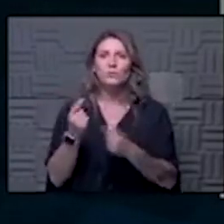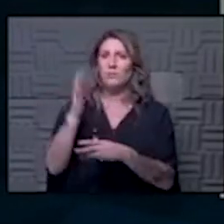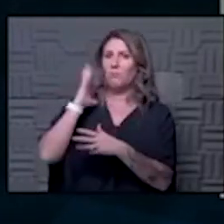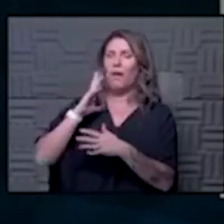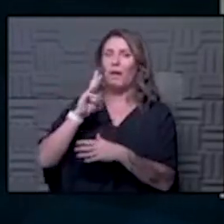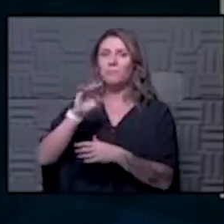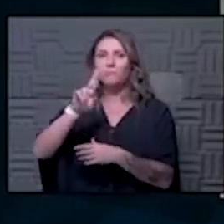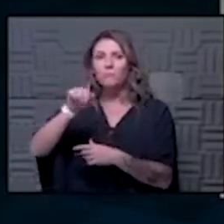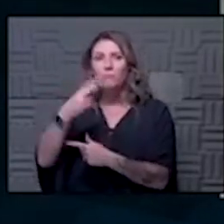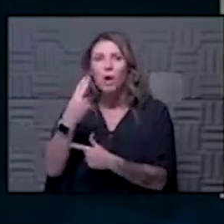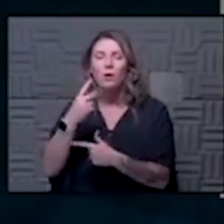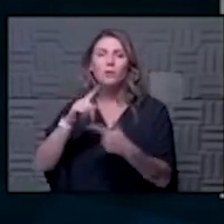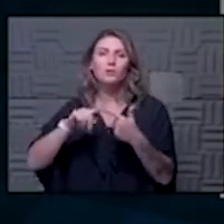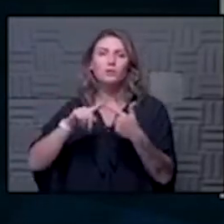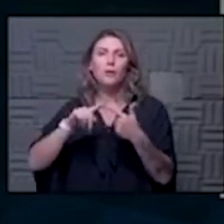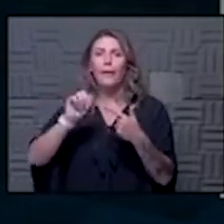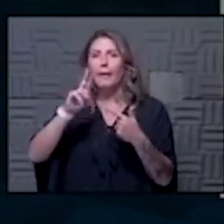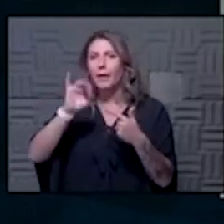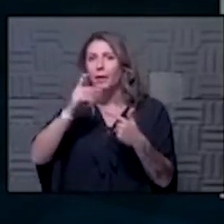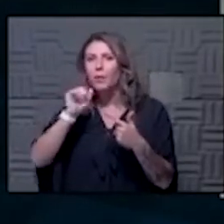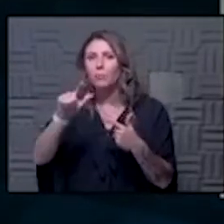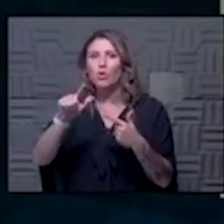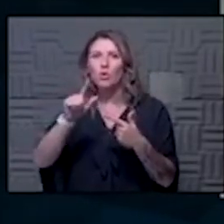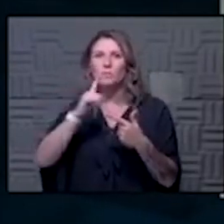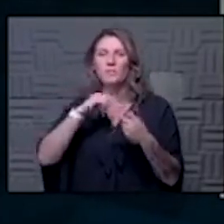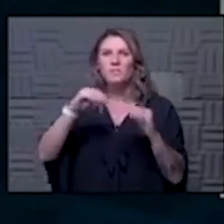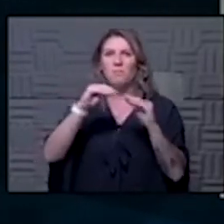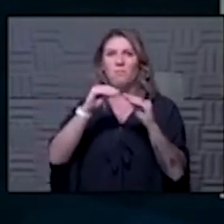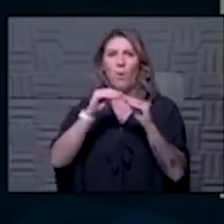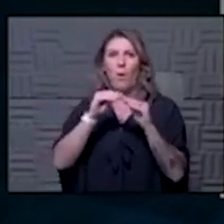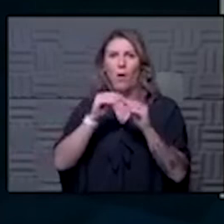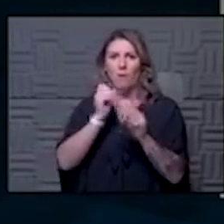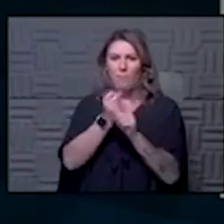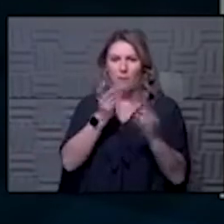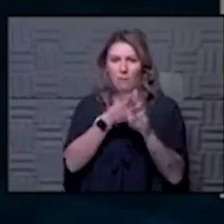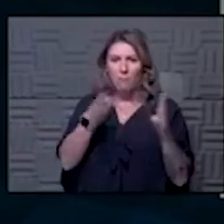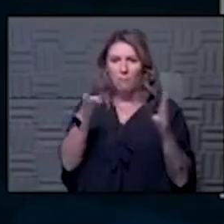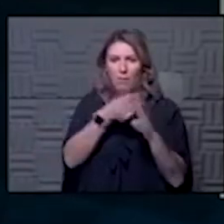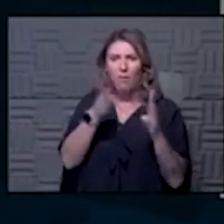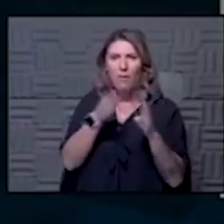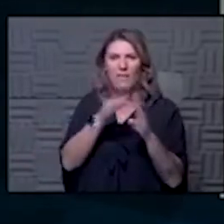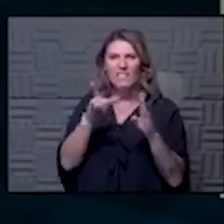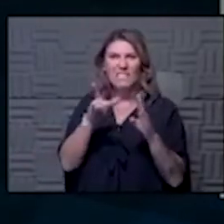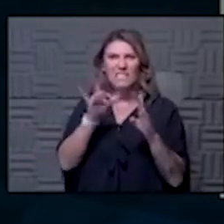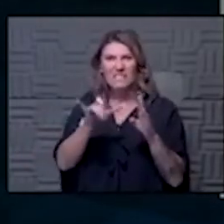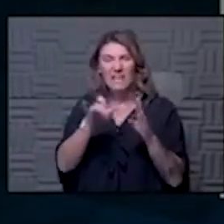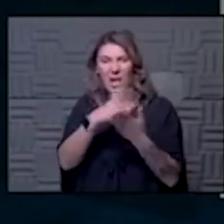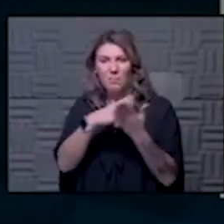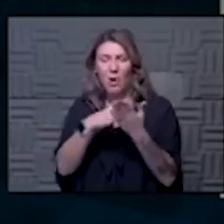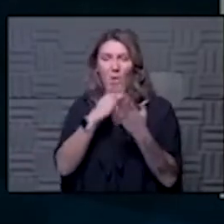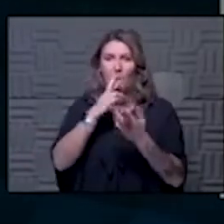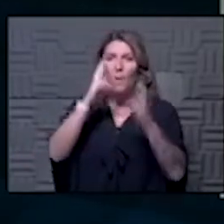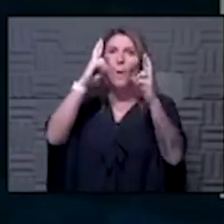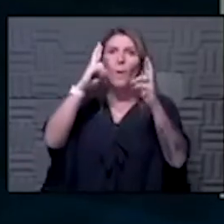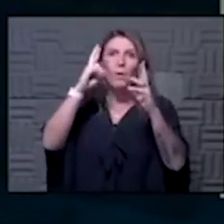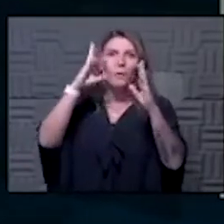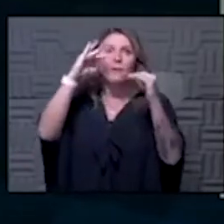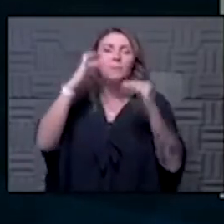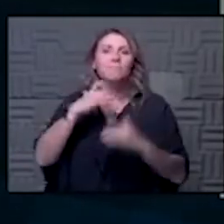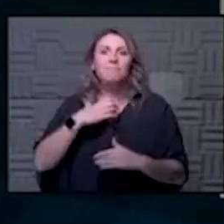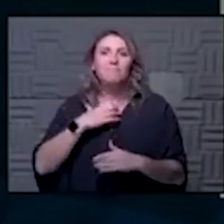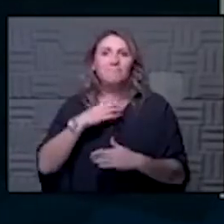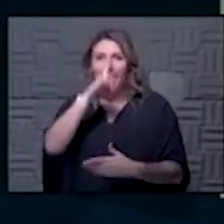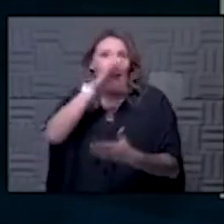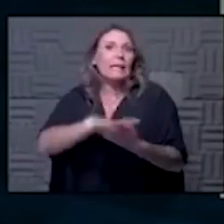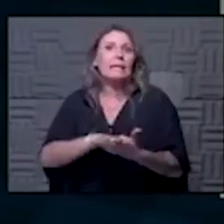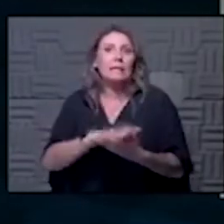April and we saw that happen it was more of an acute stage of this pandemic and maybe there was a hope or a belief or a wish maybe is a better way to